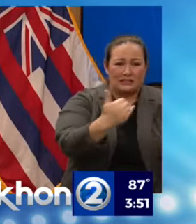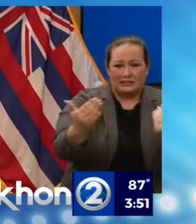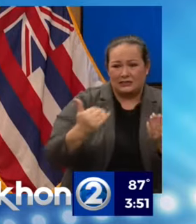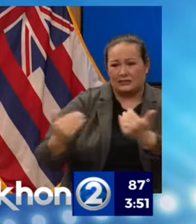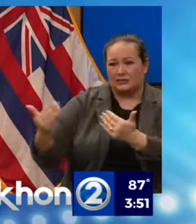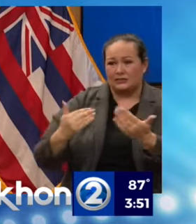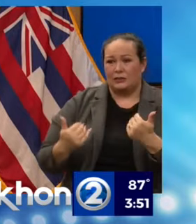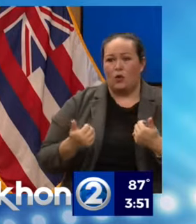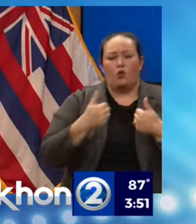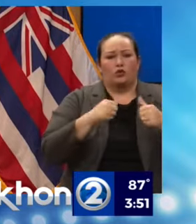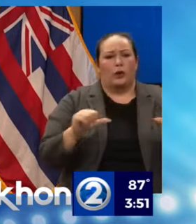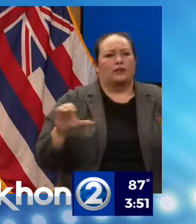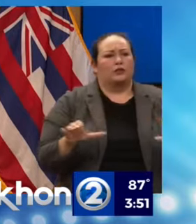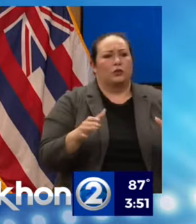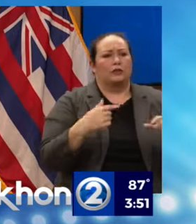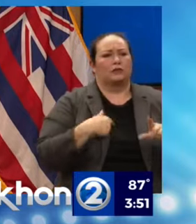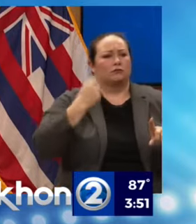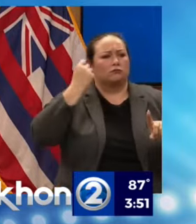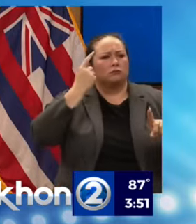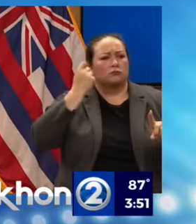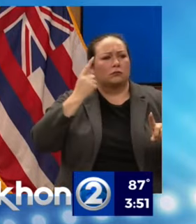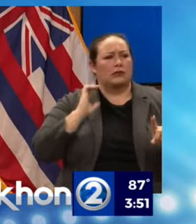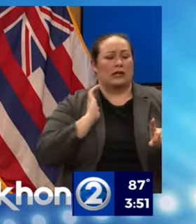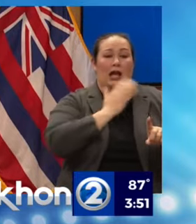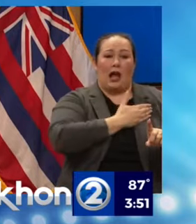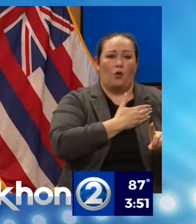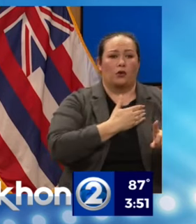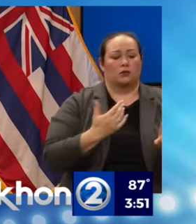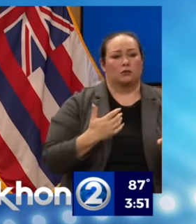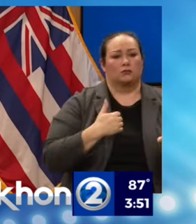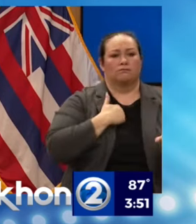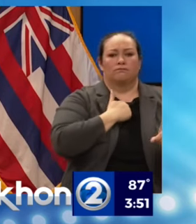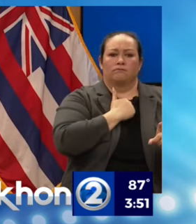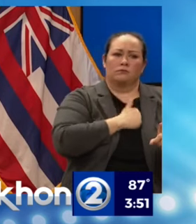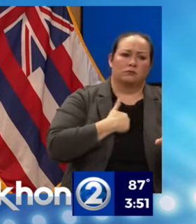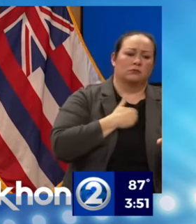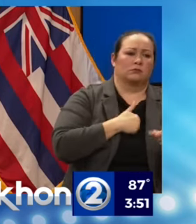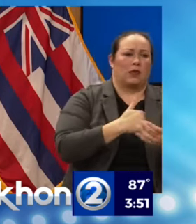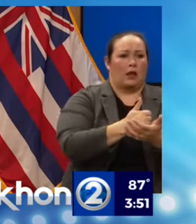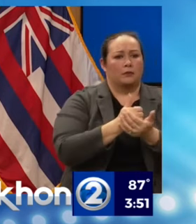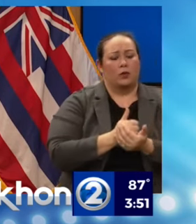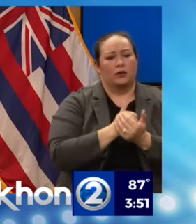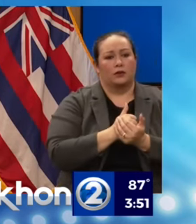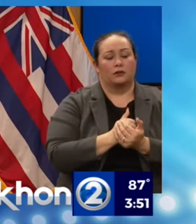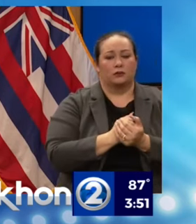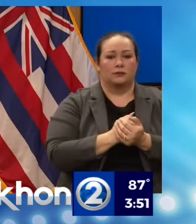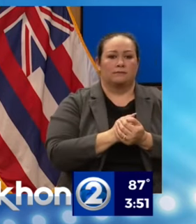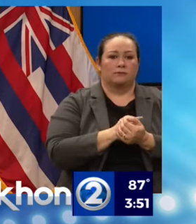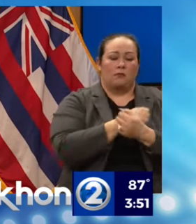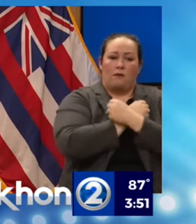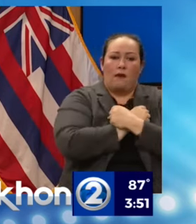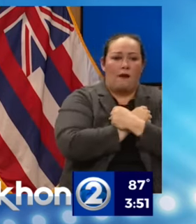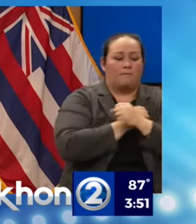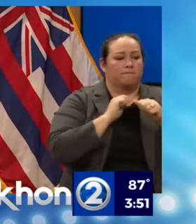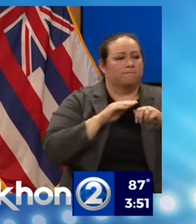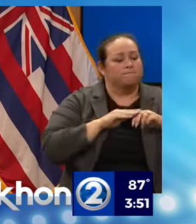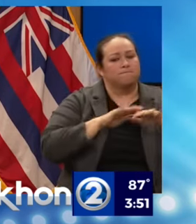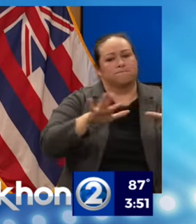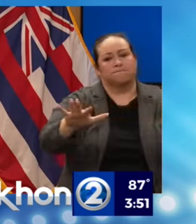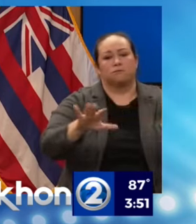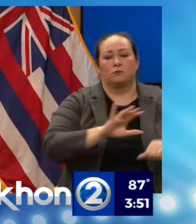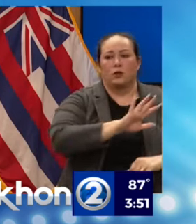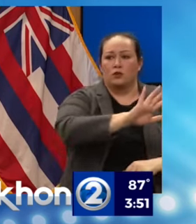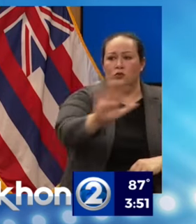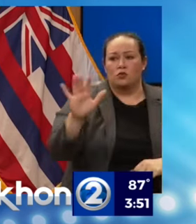While trying to do this, notice that our heartfelt condolences, our prayers, our love to Johanna, your family goes out.